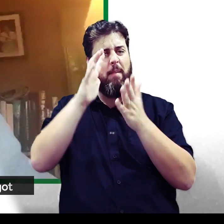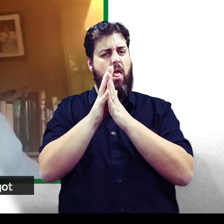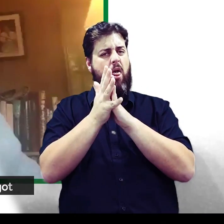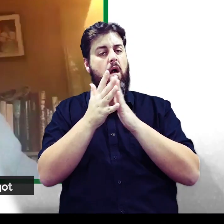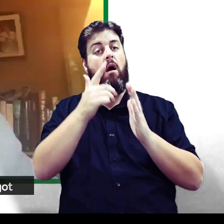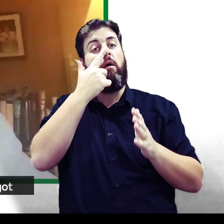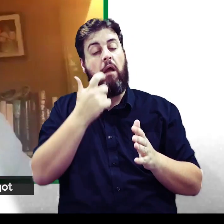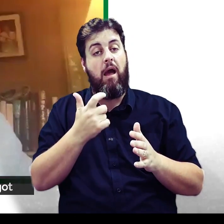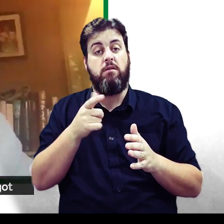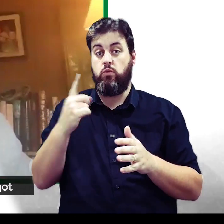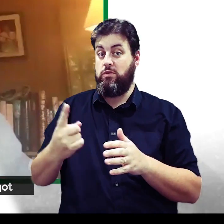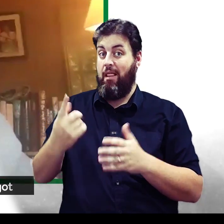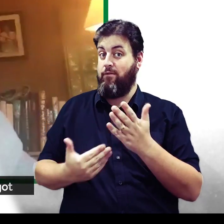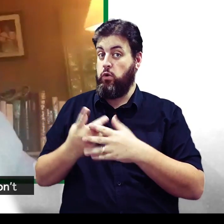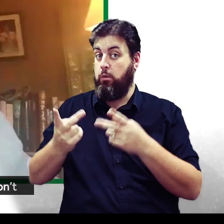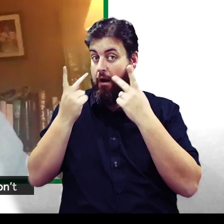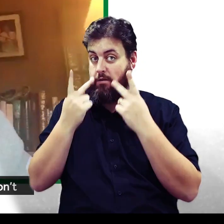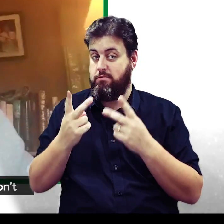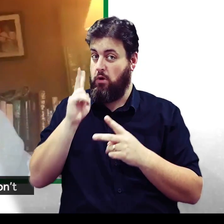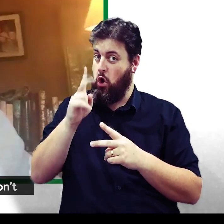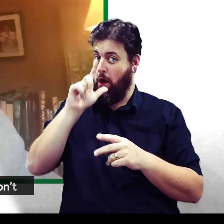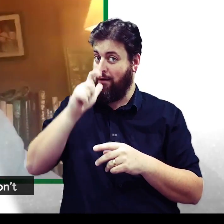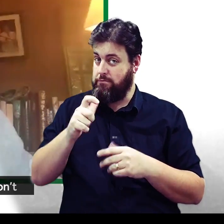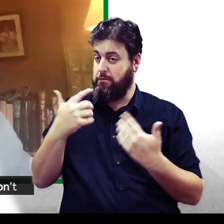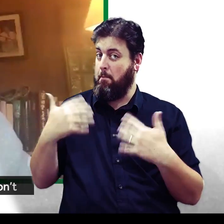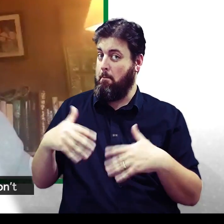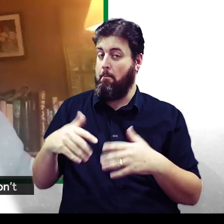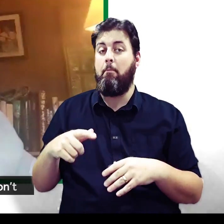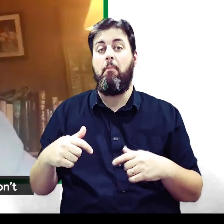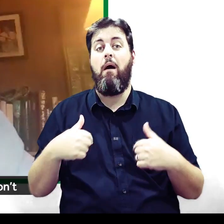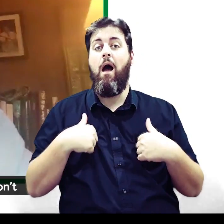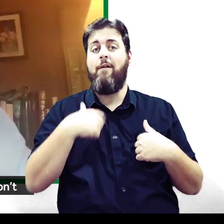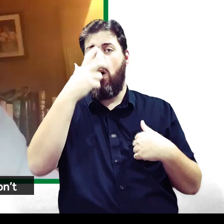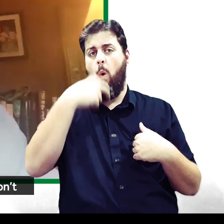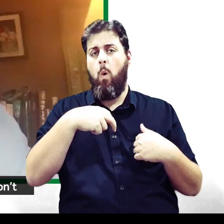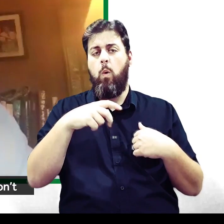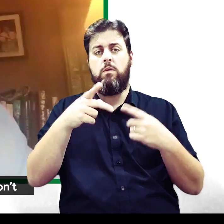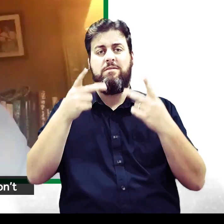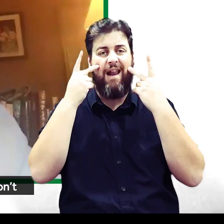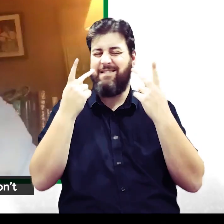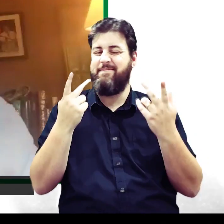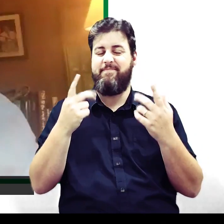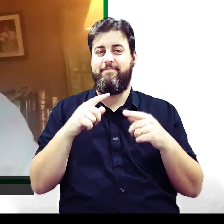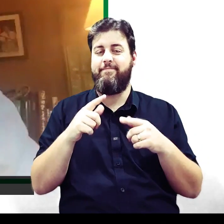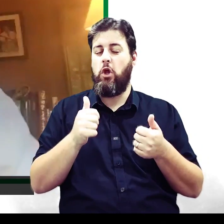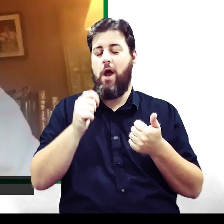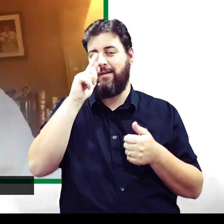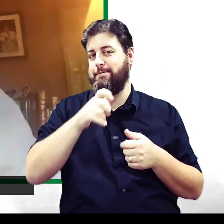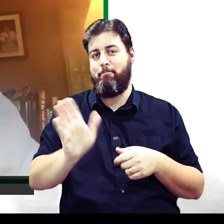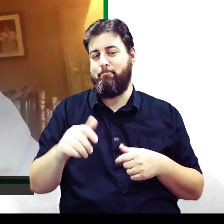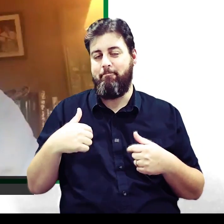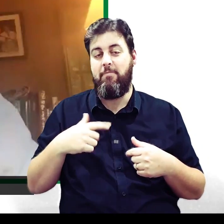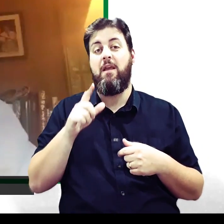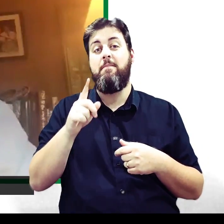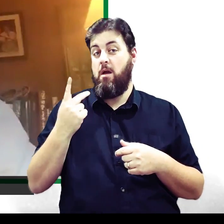distorted. Now, obviously, in your case, you've got new glasses, which look very handsome. I've got old glasses, which don't look very handsome. But